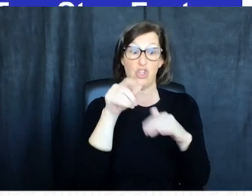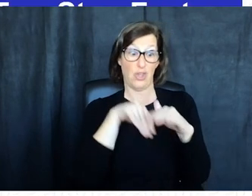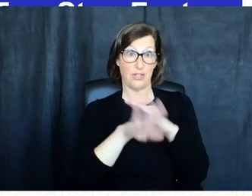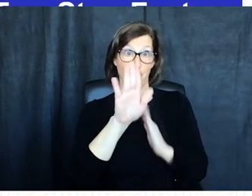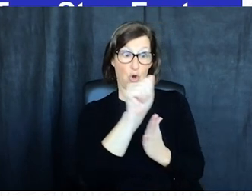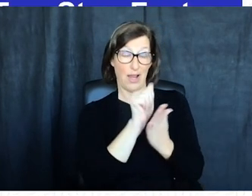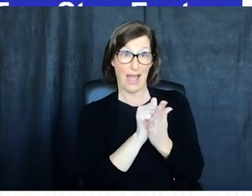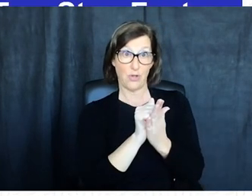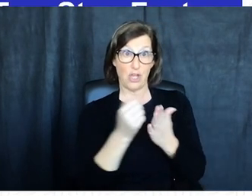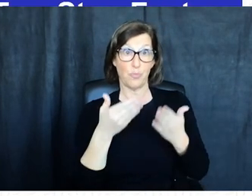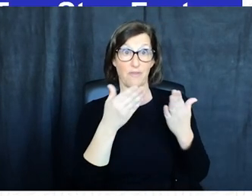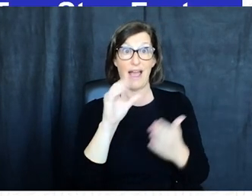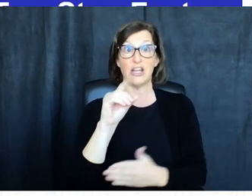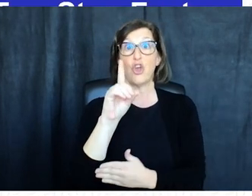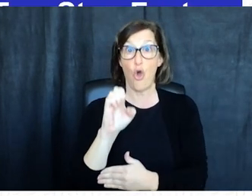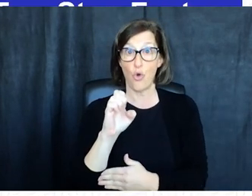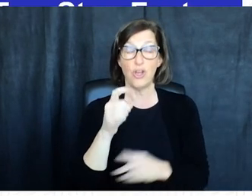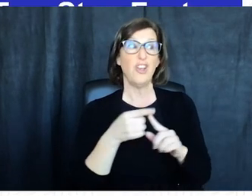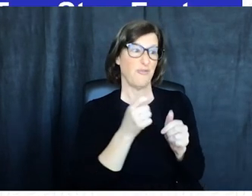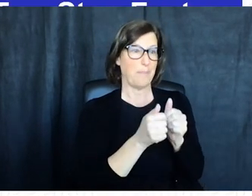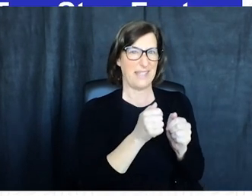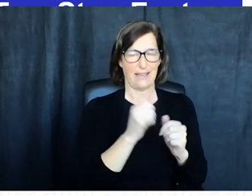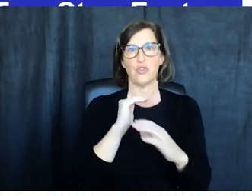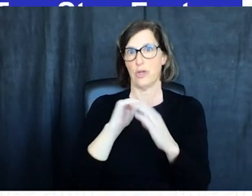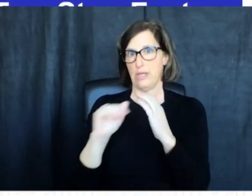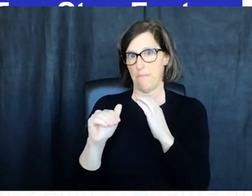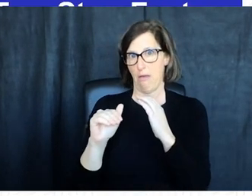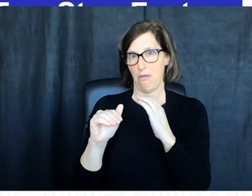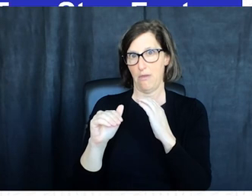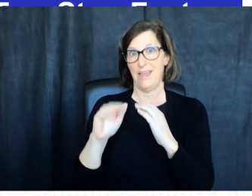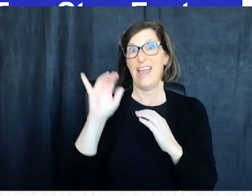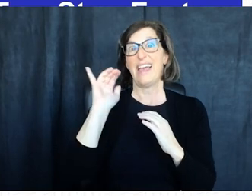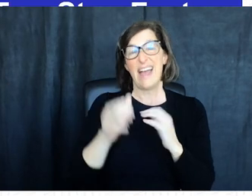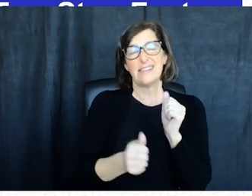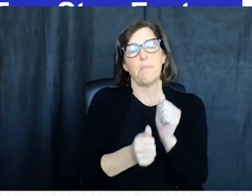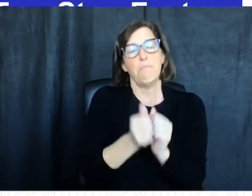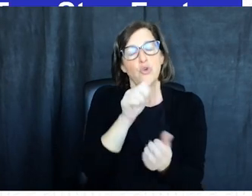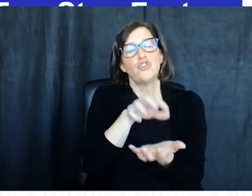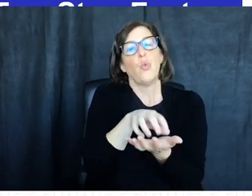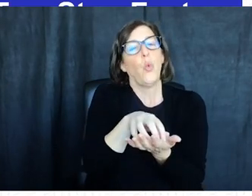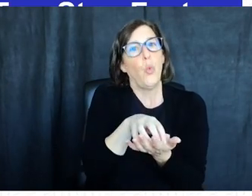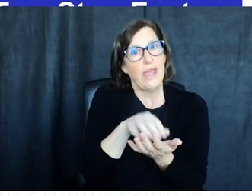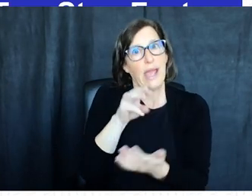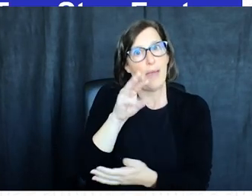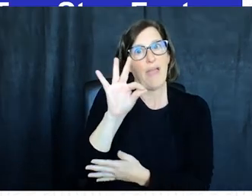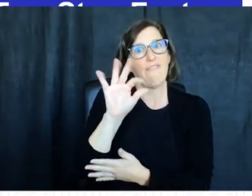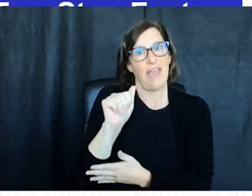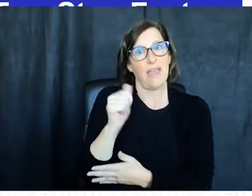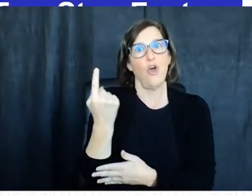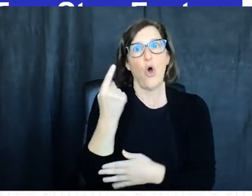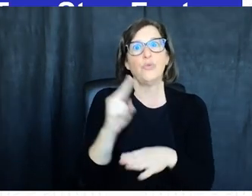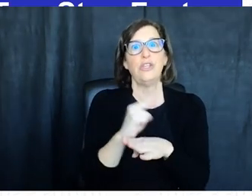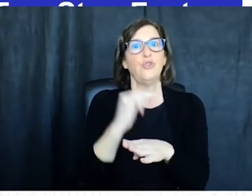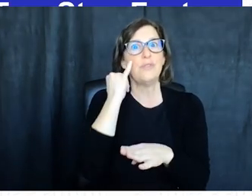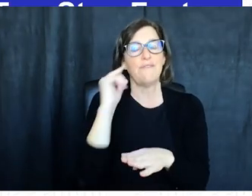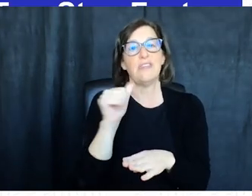log into your account you'll be asked to provide a code sent to you by text message or email of note this is actually the weakest form of mfa and you should